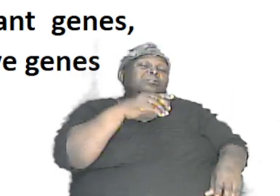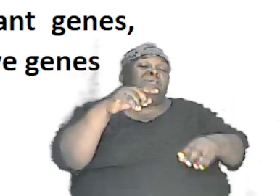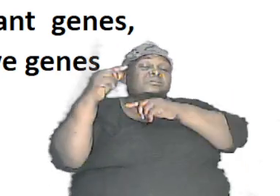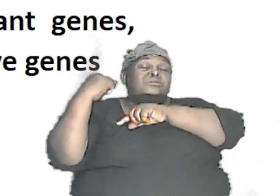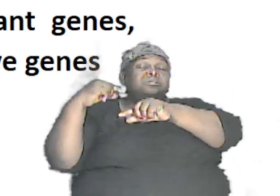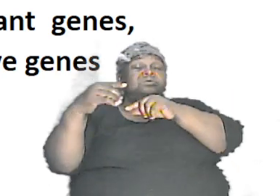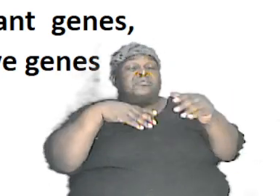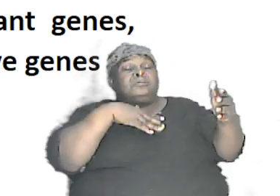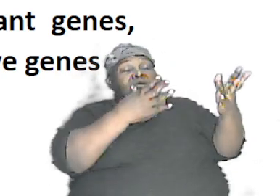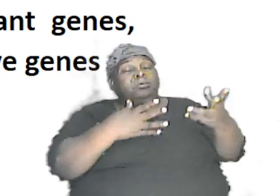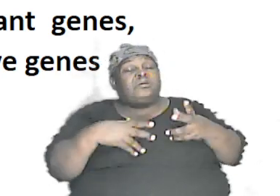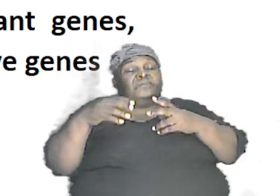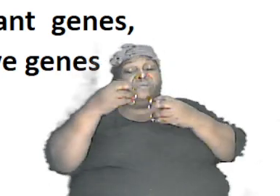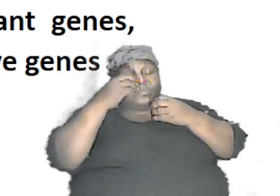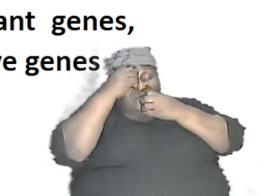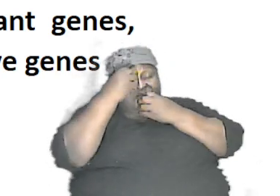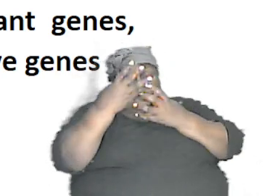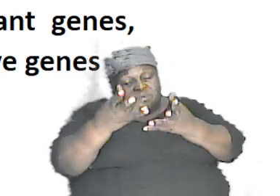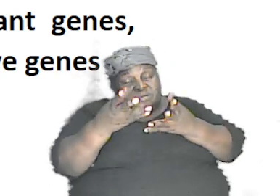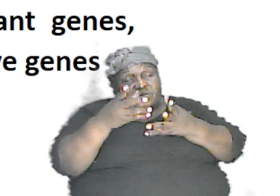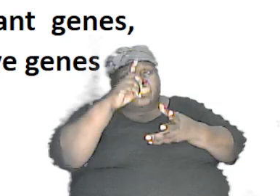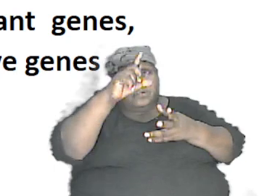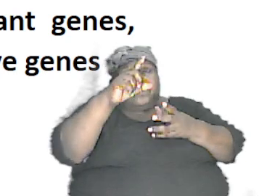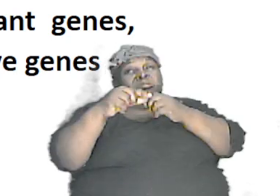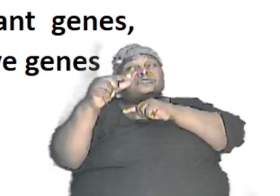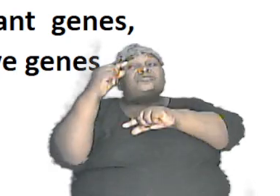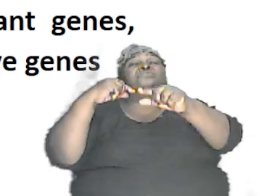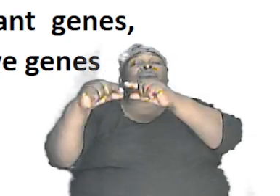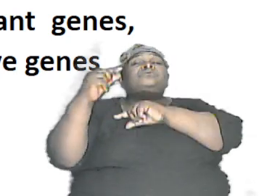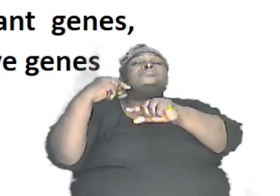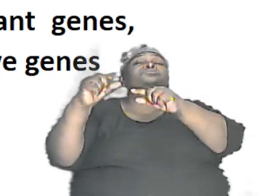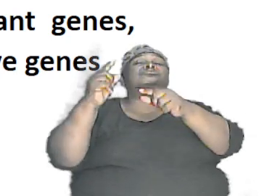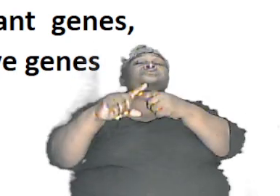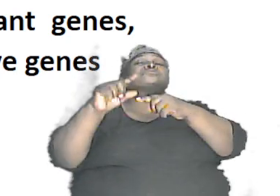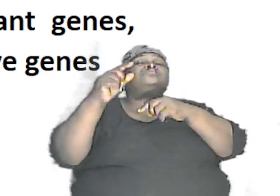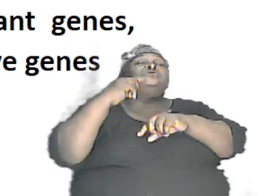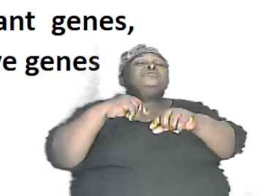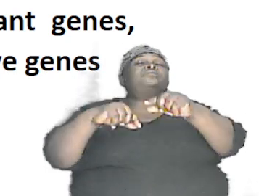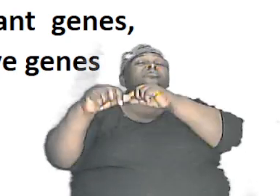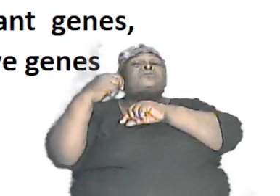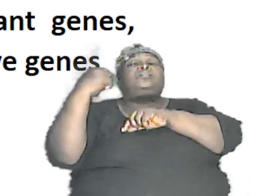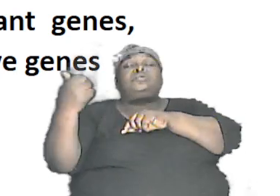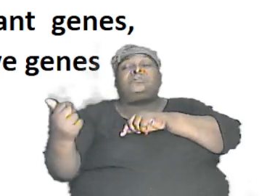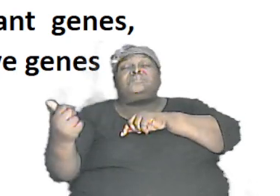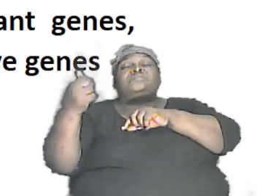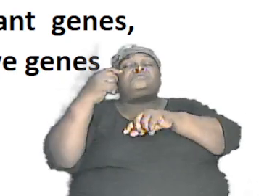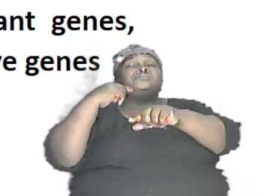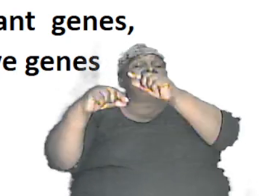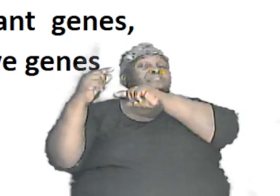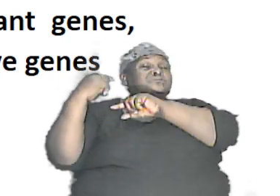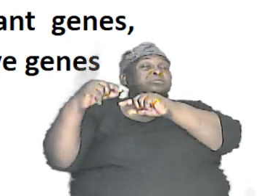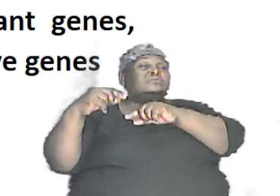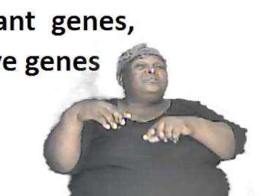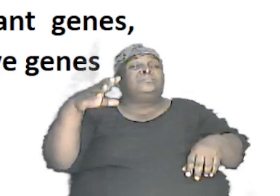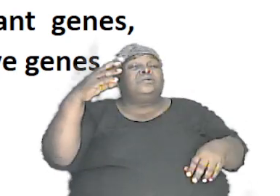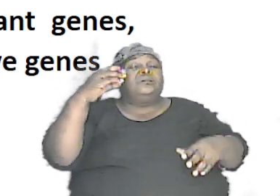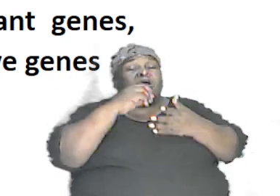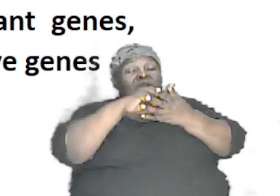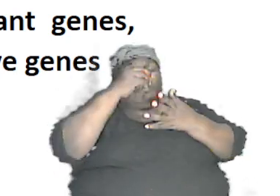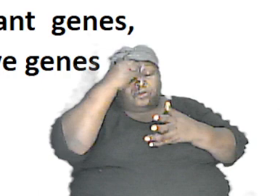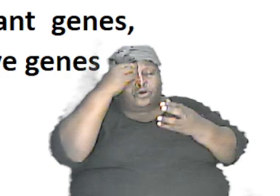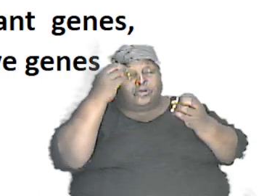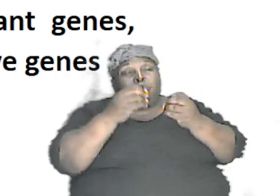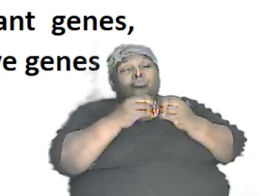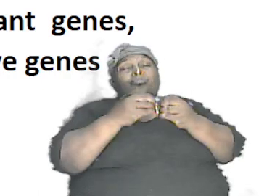information from one generation to the other and as we learn a little bit more about